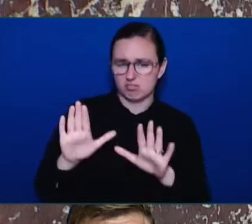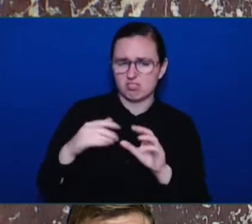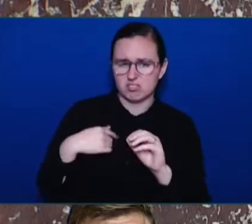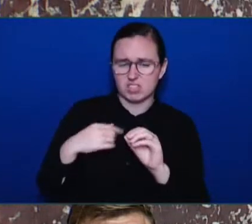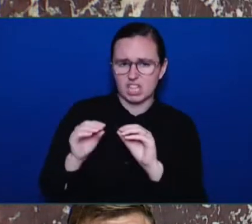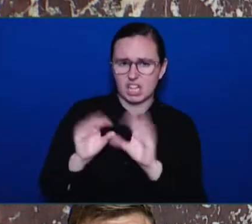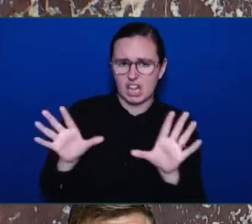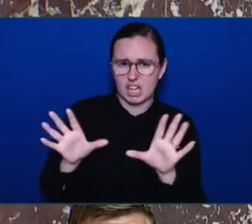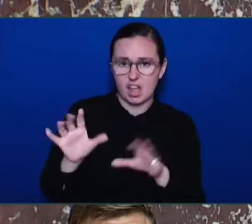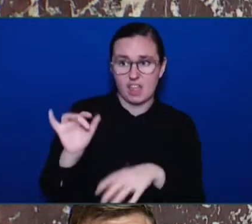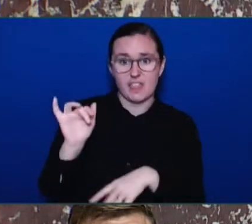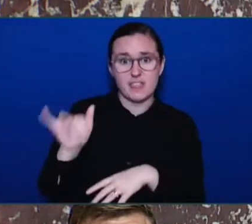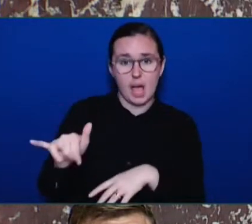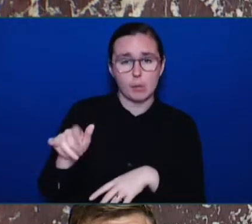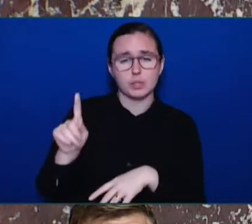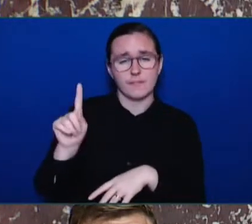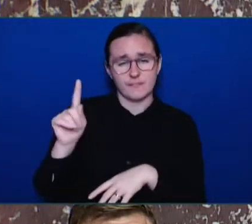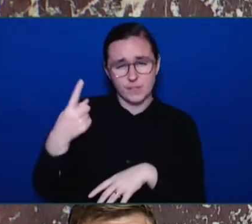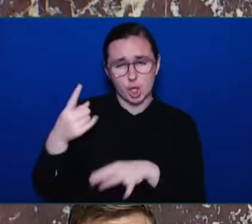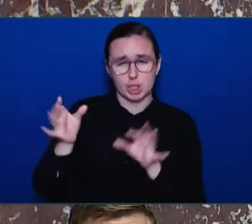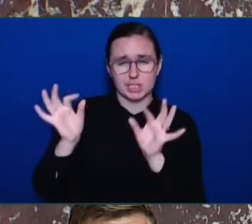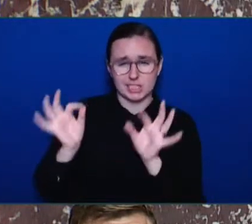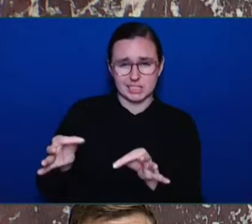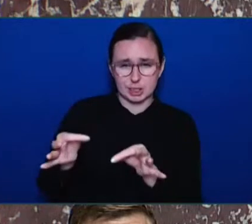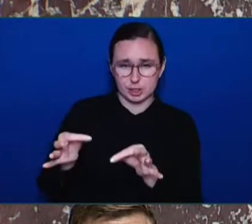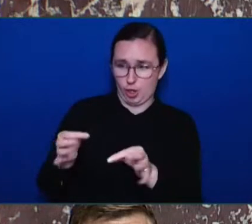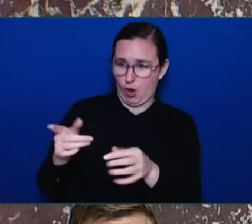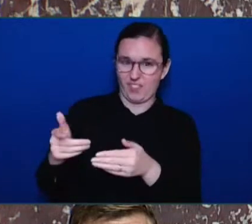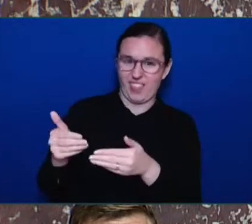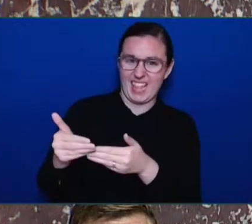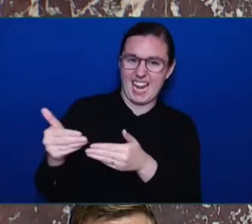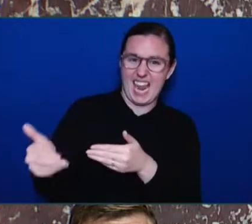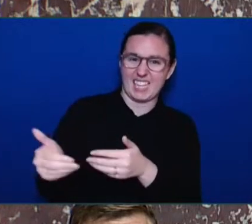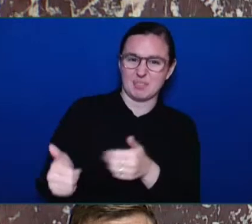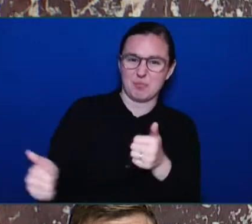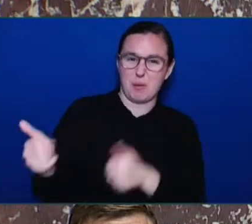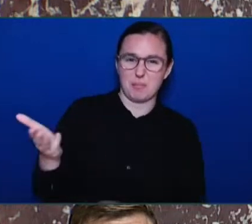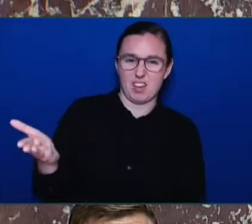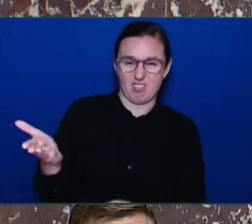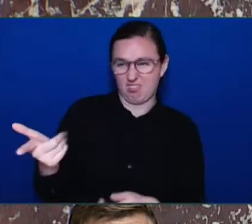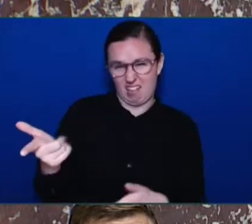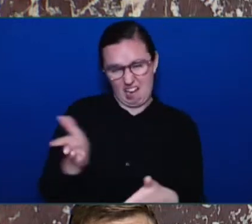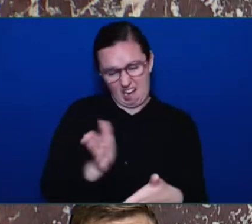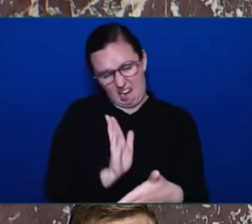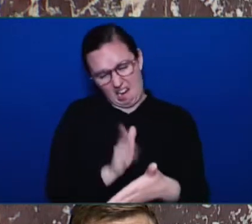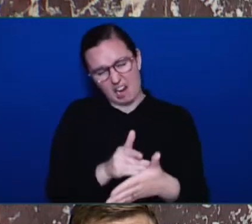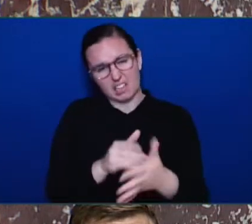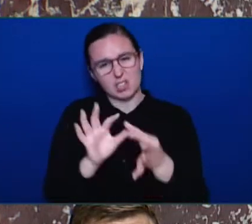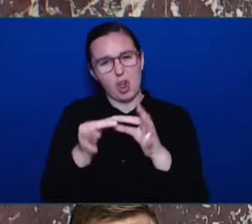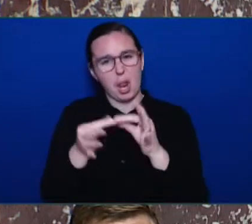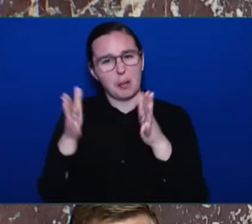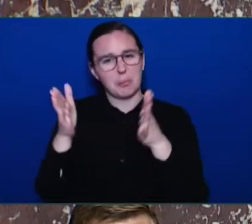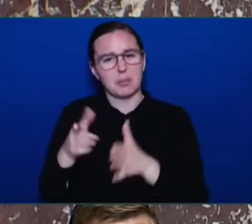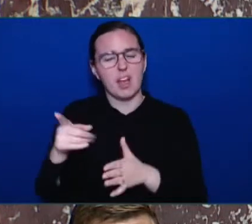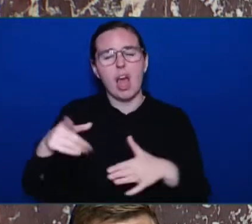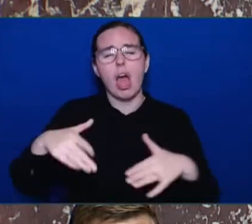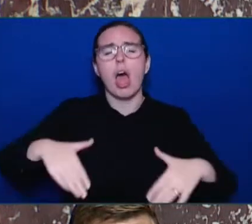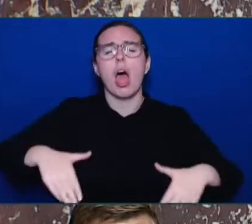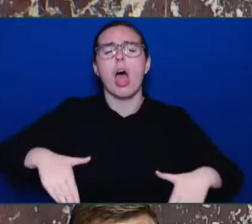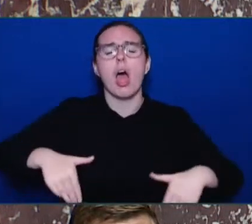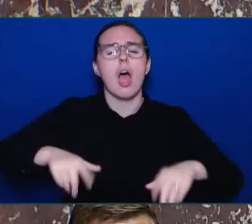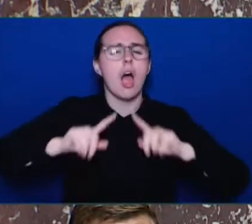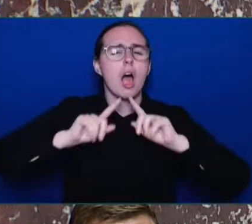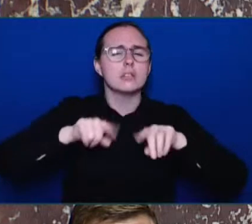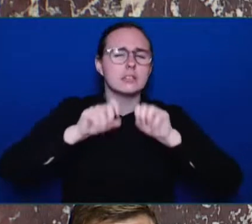incoming anti-Olympics Premier, and he has yet to answer a single question or be accountable to this House and, in fact, the